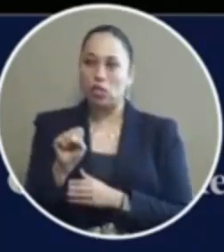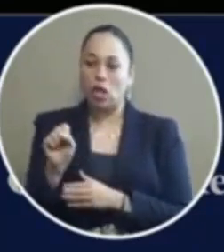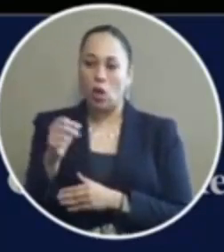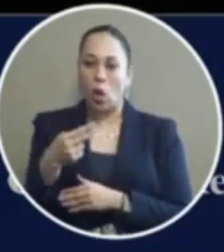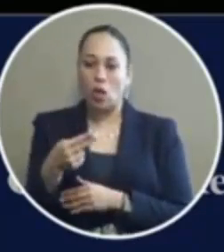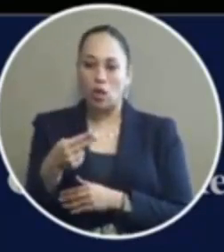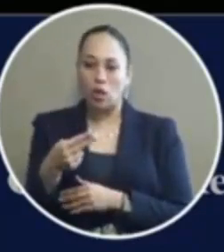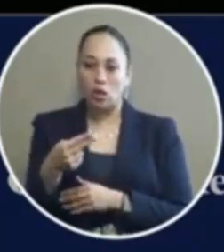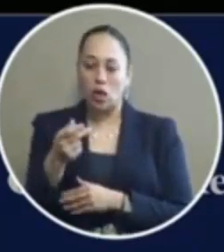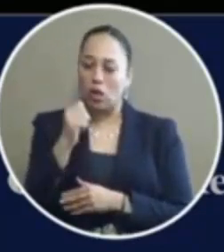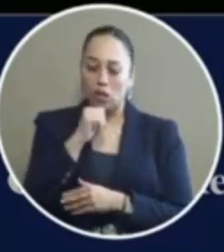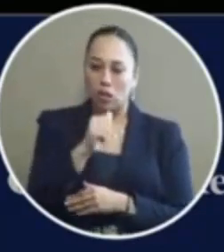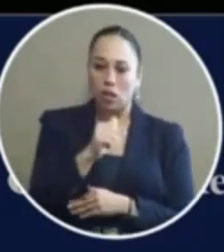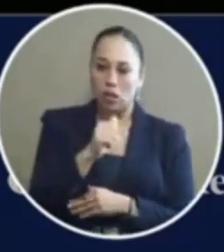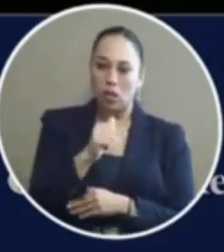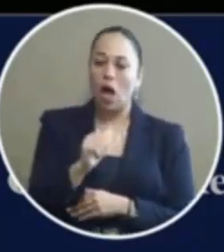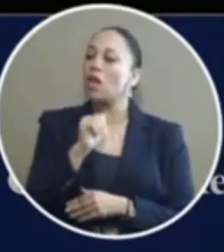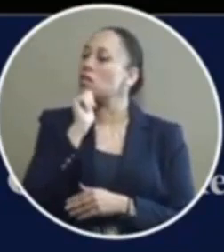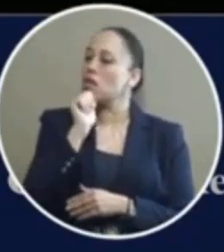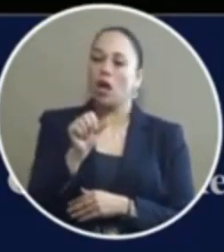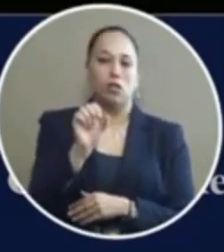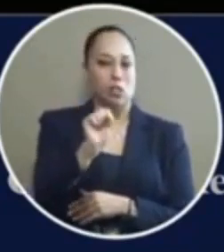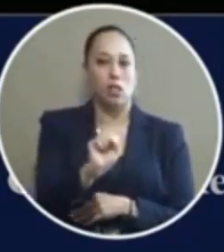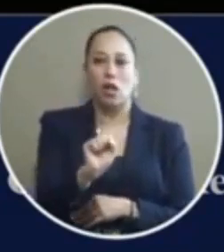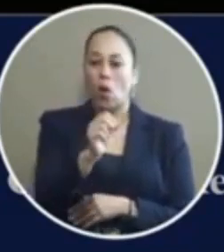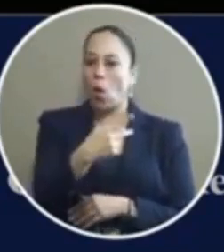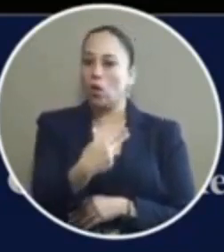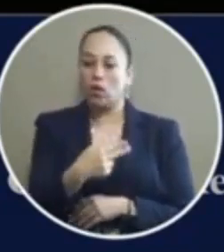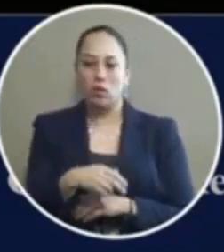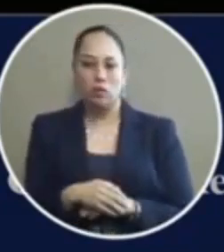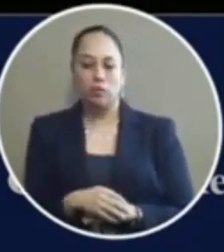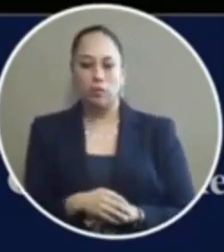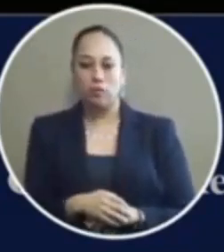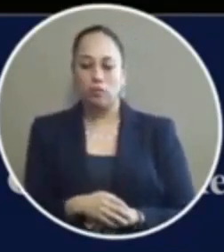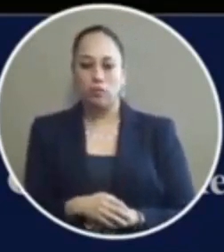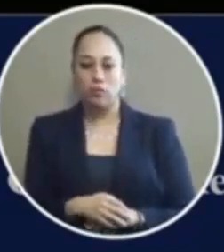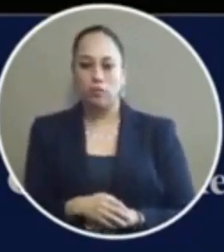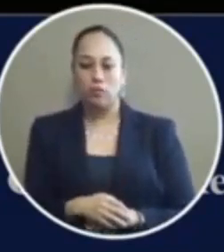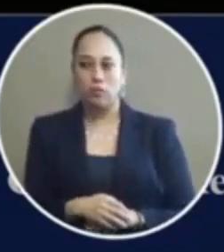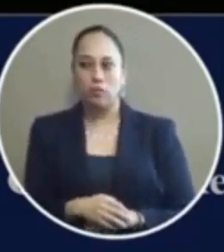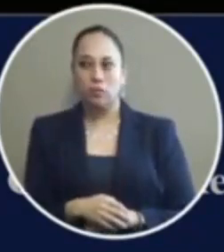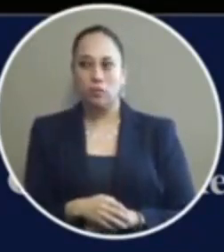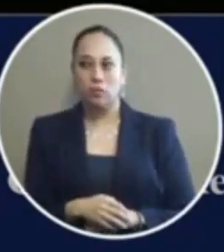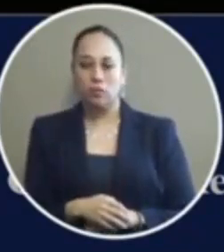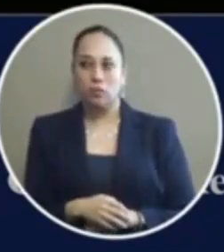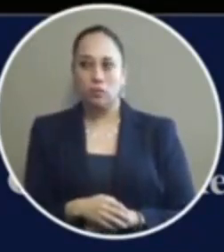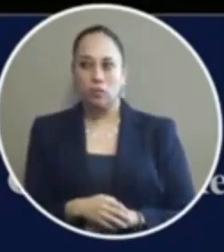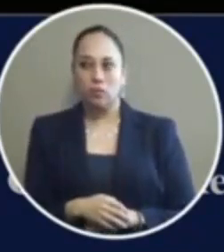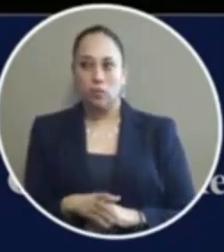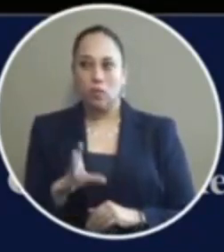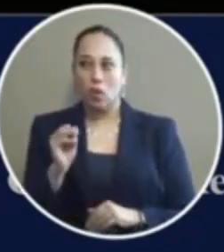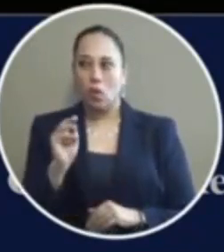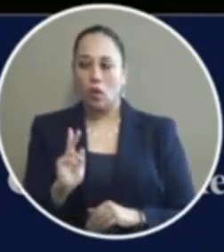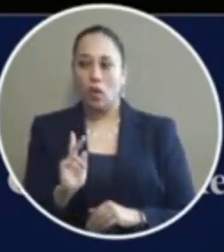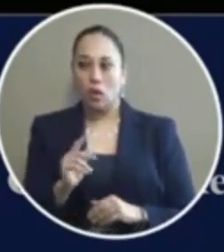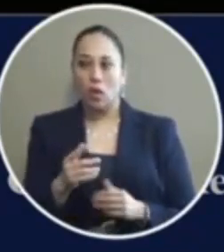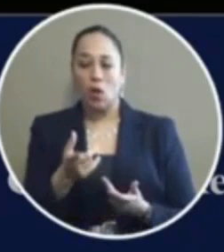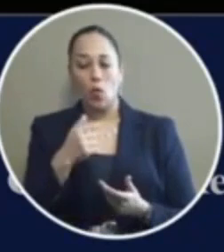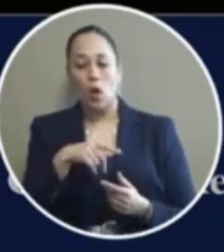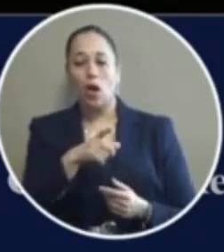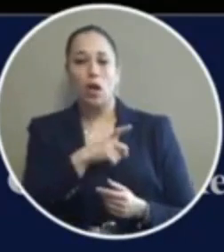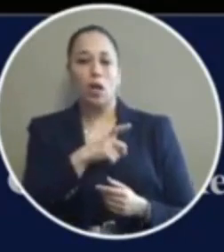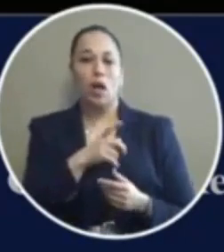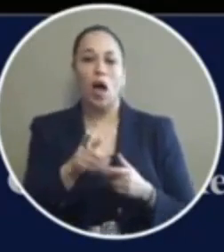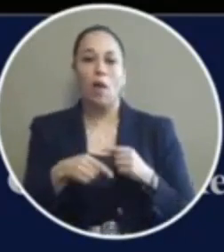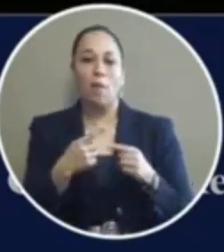considering not a stakeholder not a stakeholder okay assistant chief Sarut again so we're gonna talk about